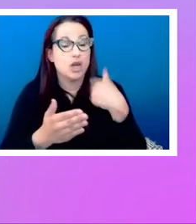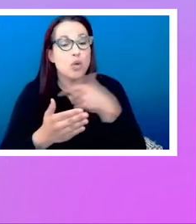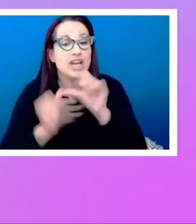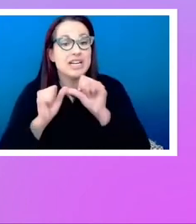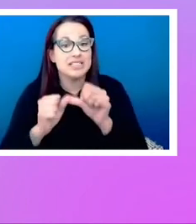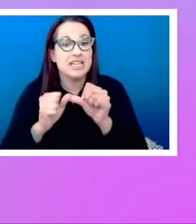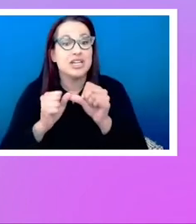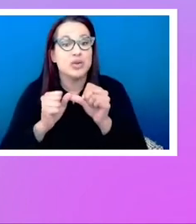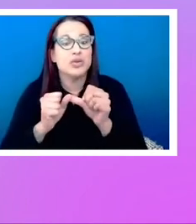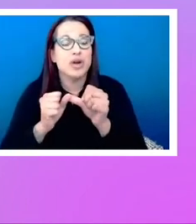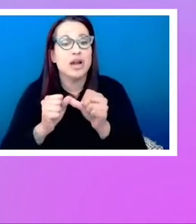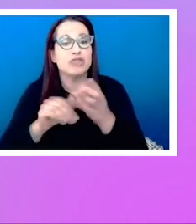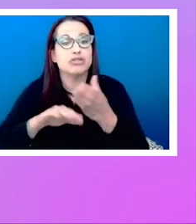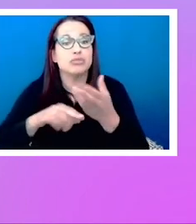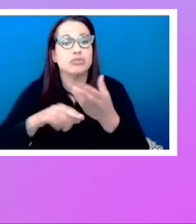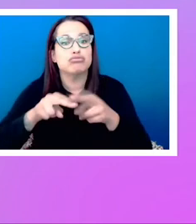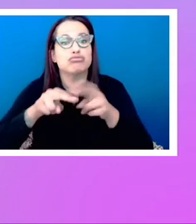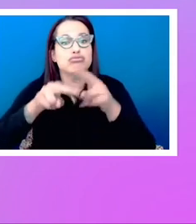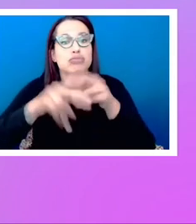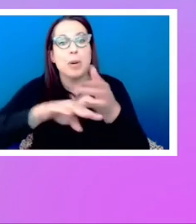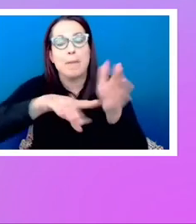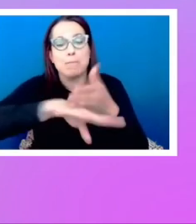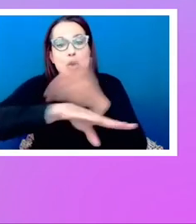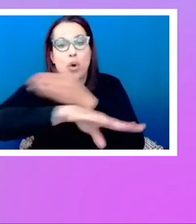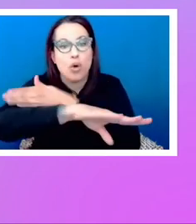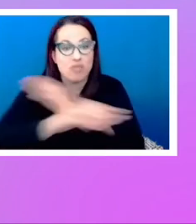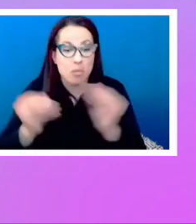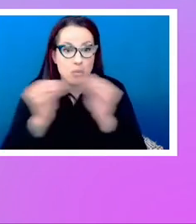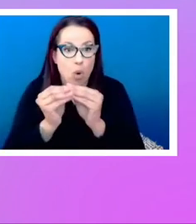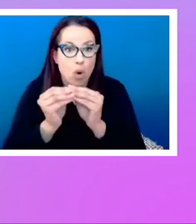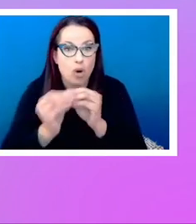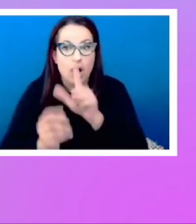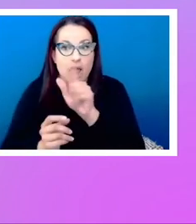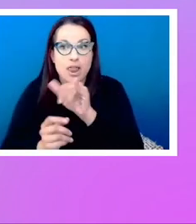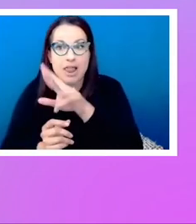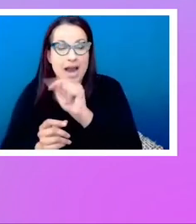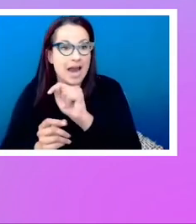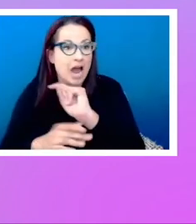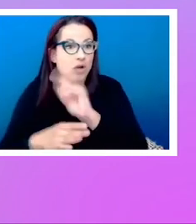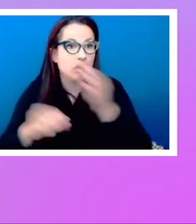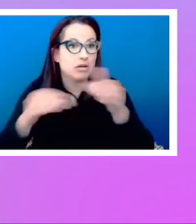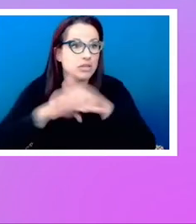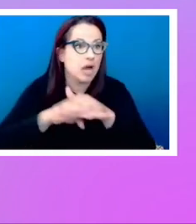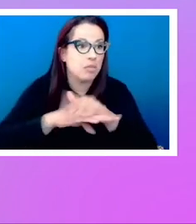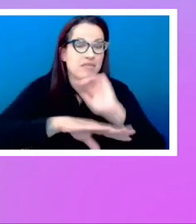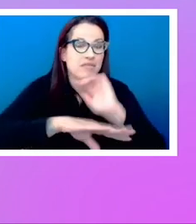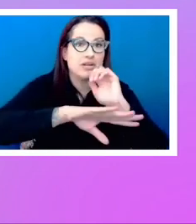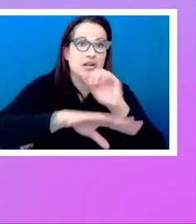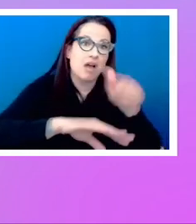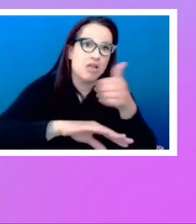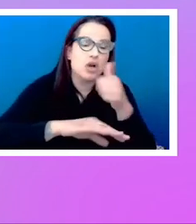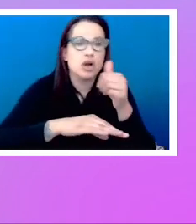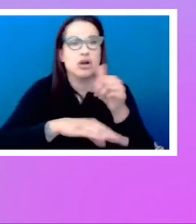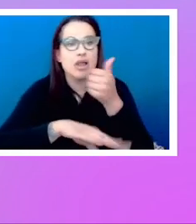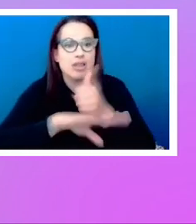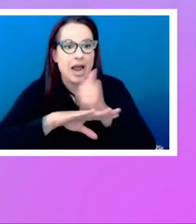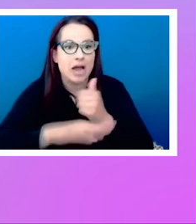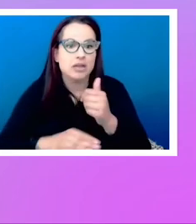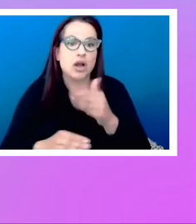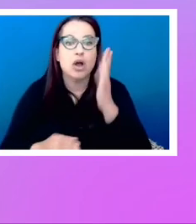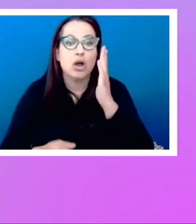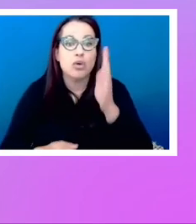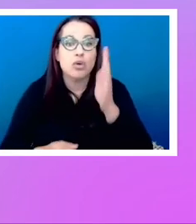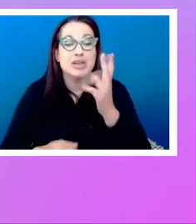stuff, and as we're using, you know, one layout method with another and combining things, we probably are going to run into bugs. And some of those are going to be accessibility